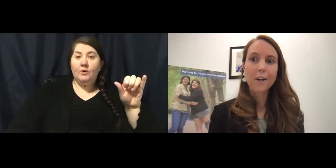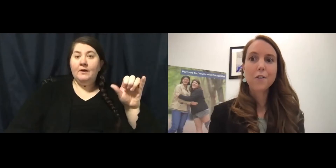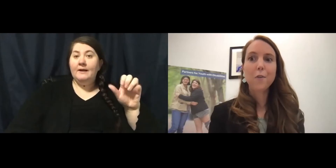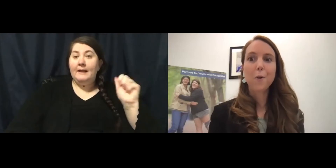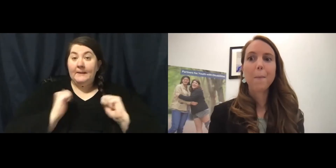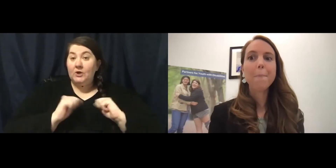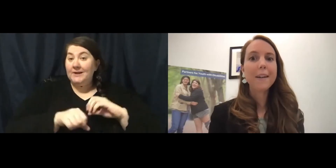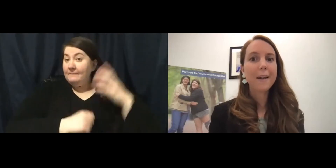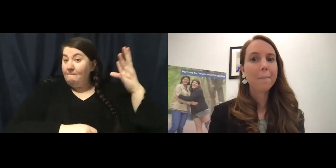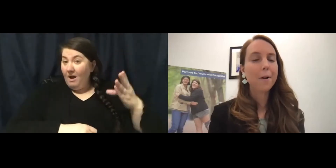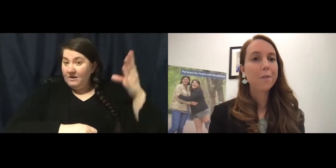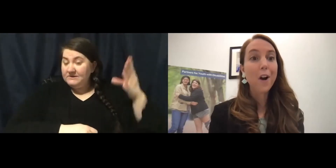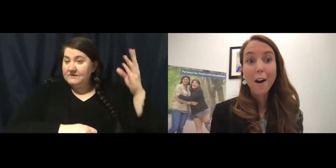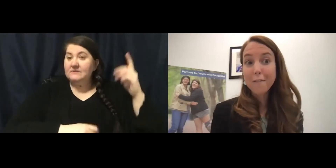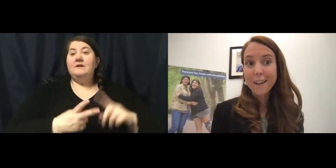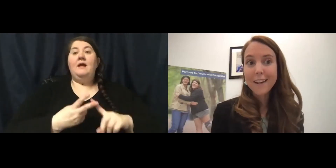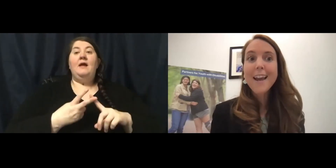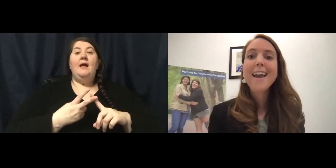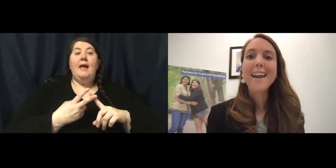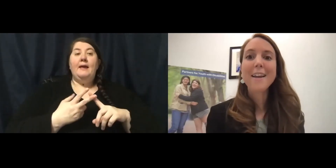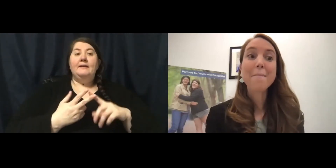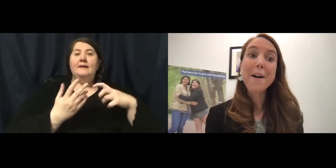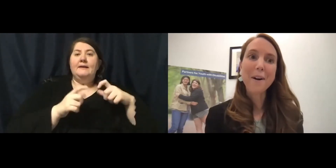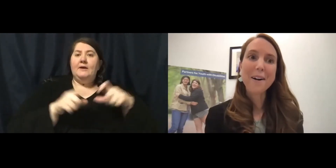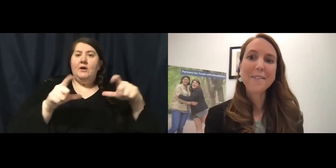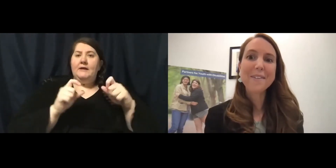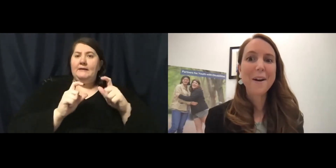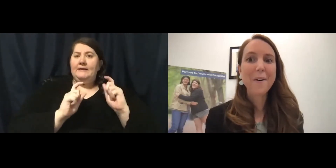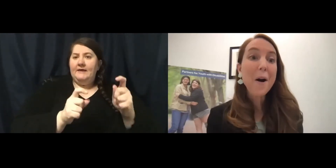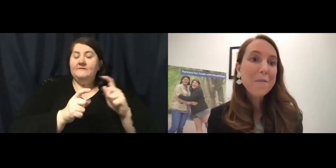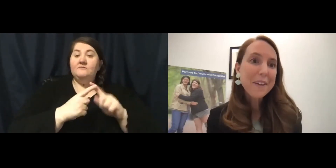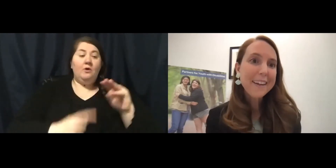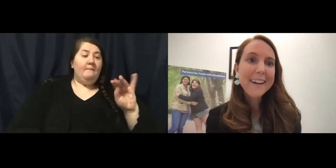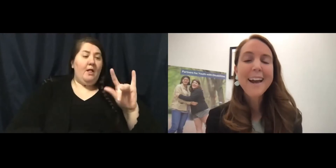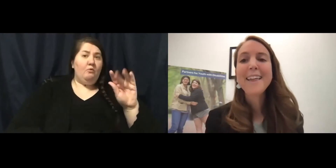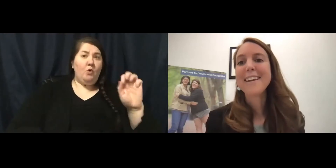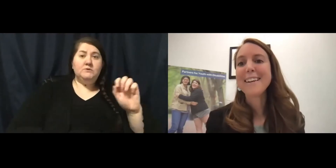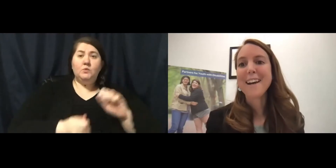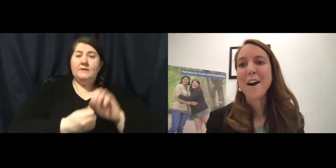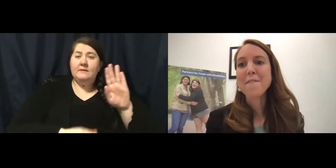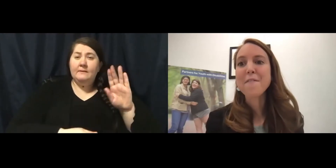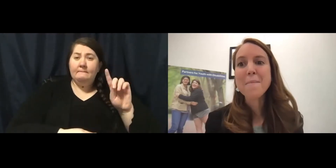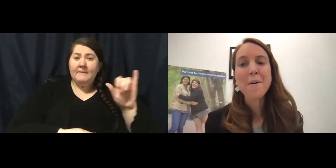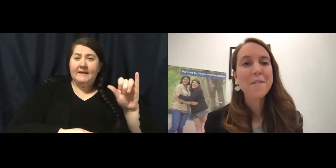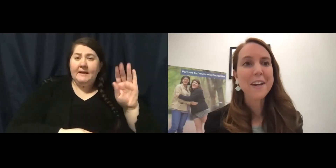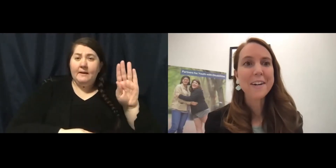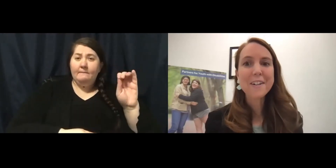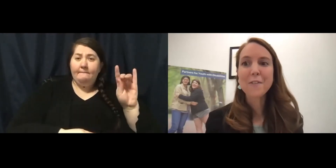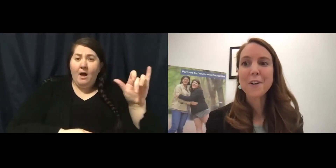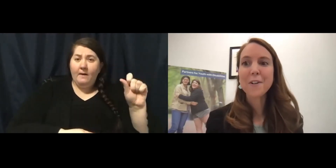cards for Biddy and Bo's Coffee in Melrose. So hopefully these are fun